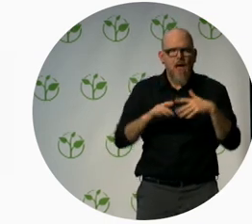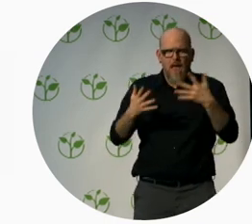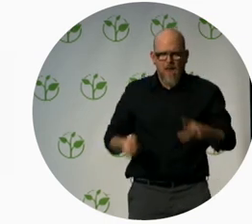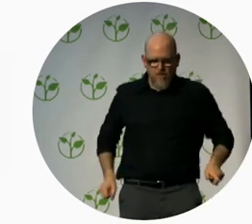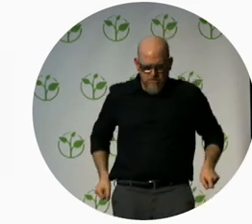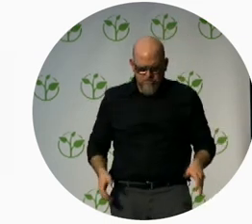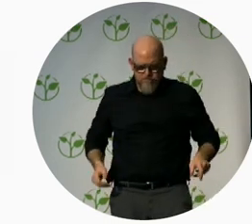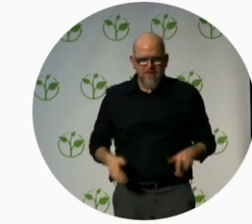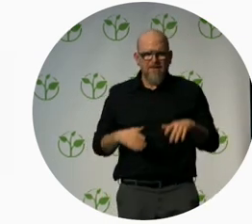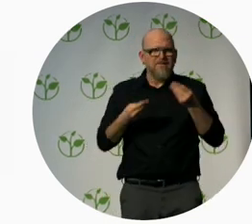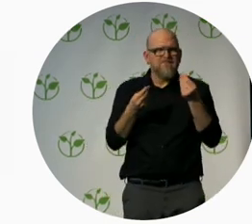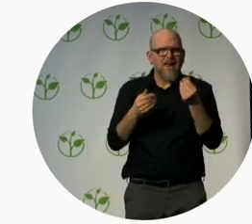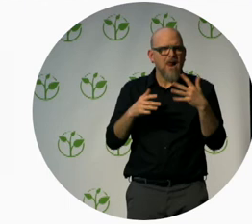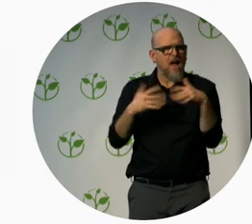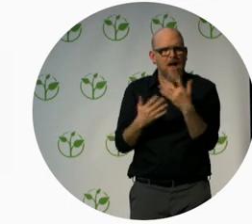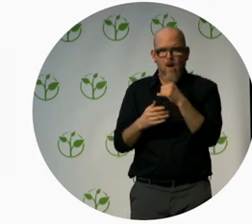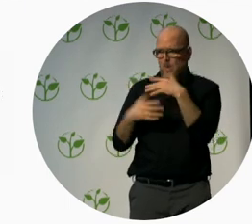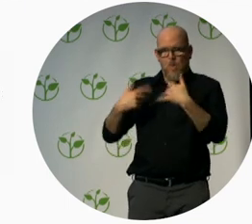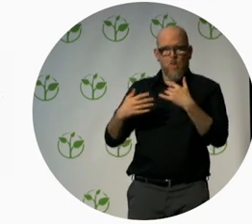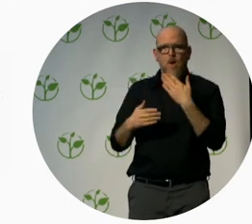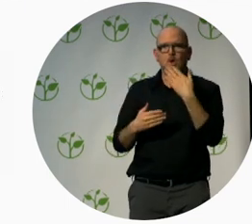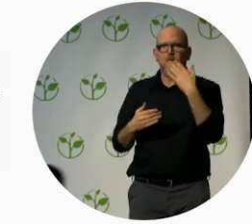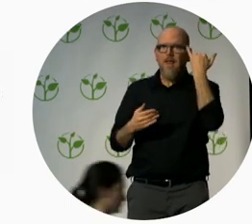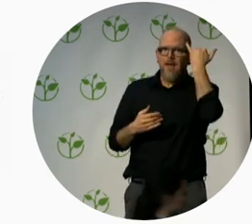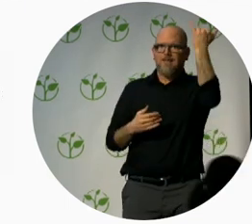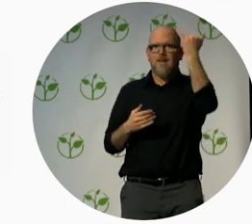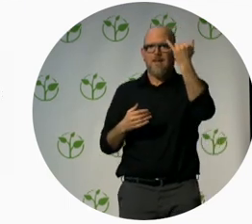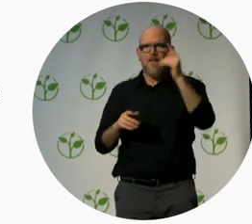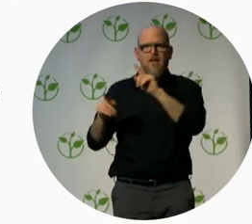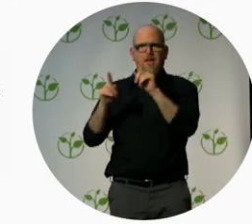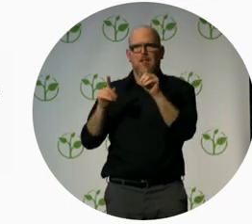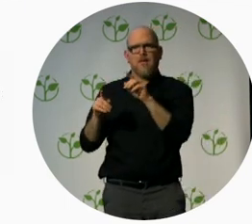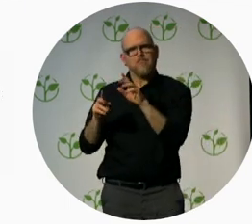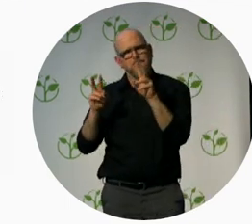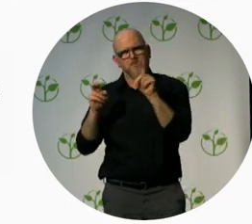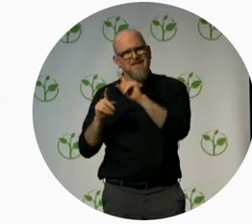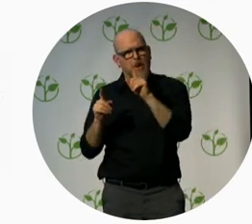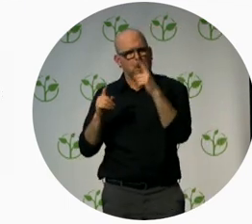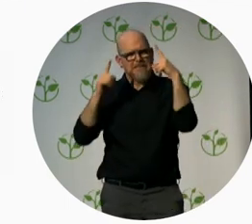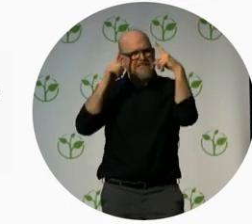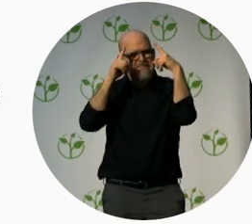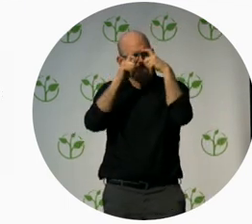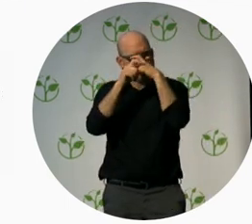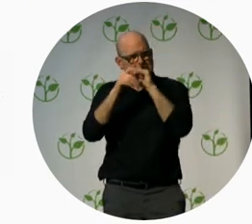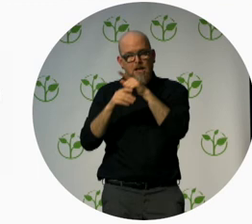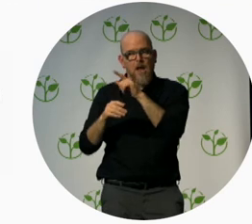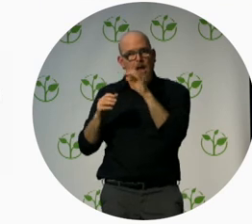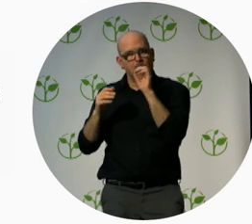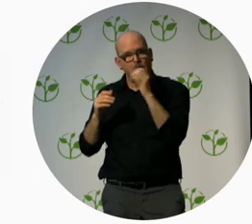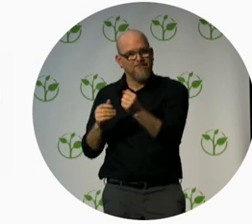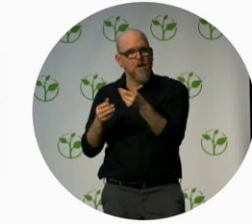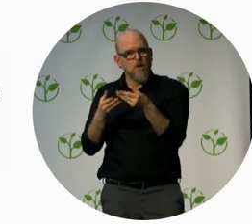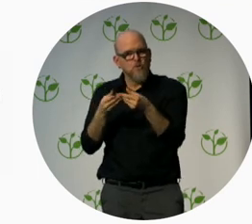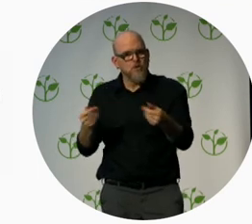that really show you not only the difficulty but the fact there are solutions and this is what we want to show here. So